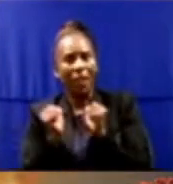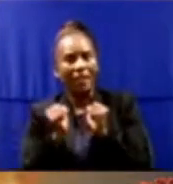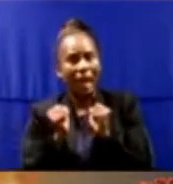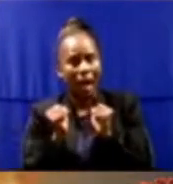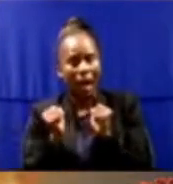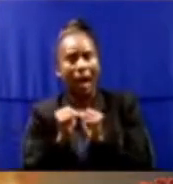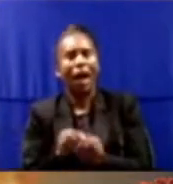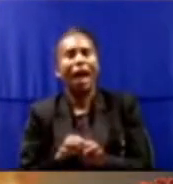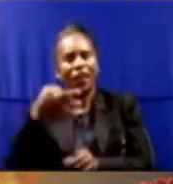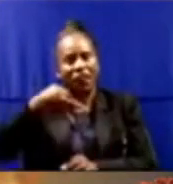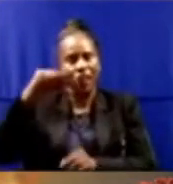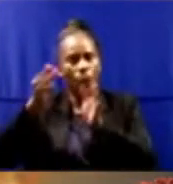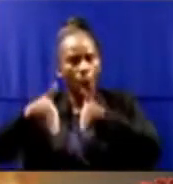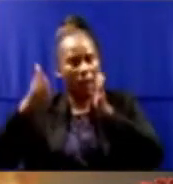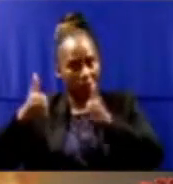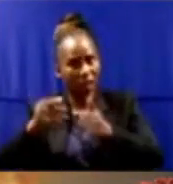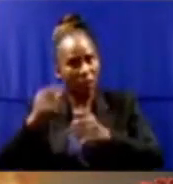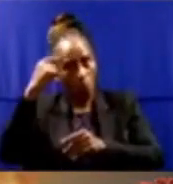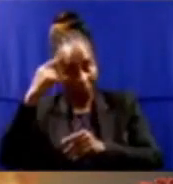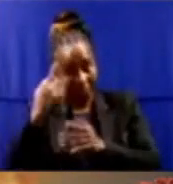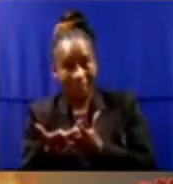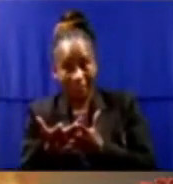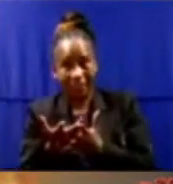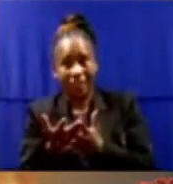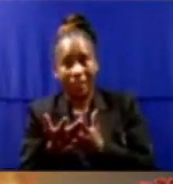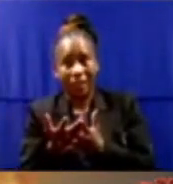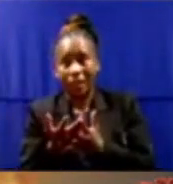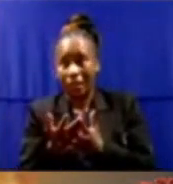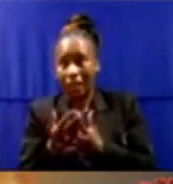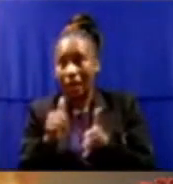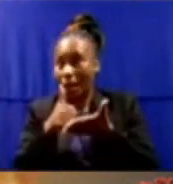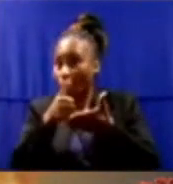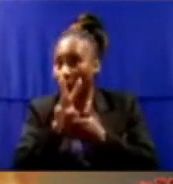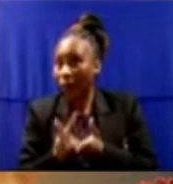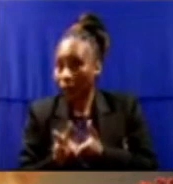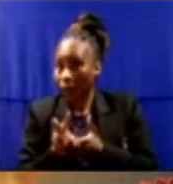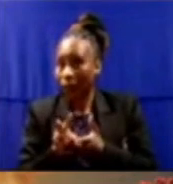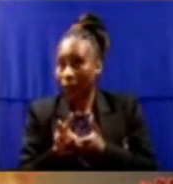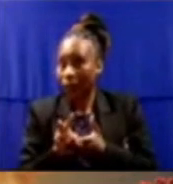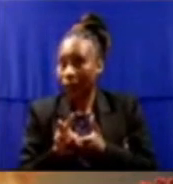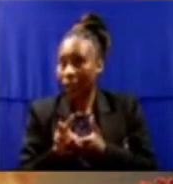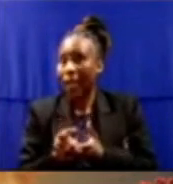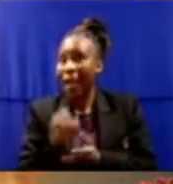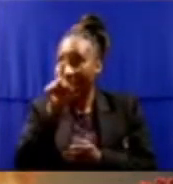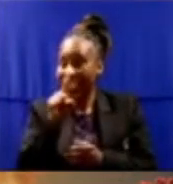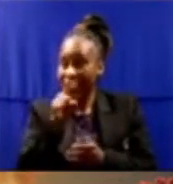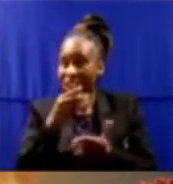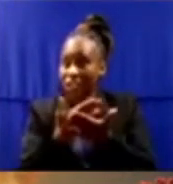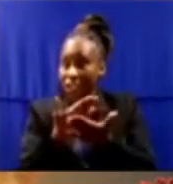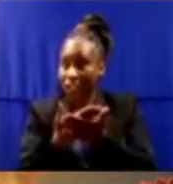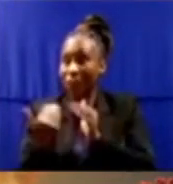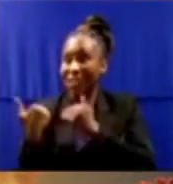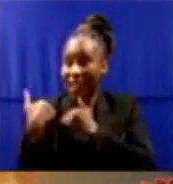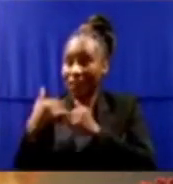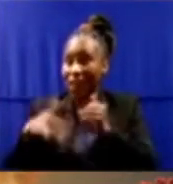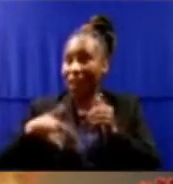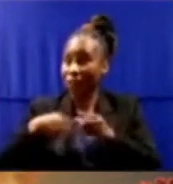responsibility for the lives lost due to this failure? Yes, and if not, Mr. President, then take You have taken more time than you have allocated.